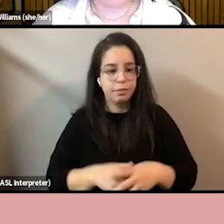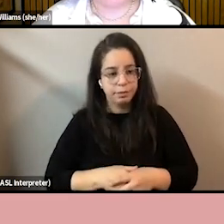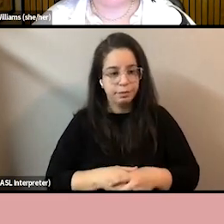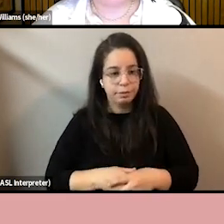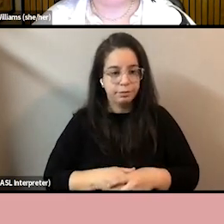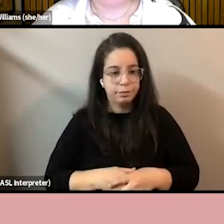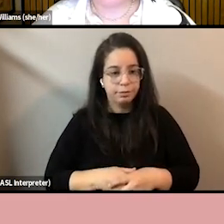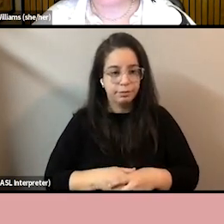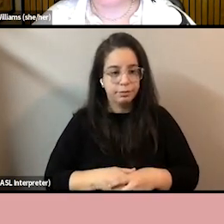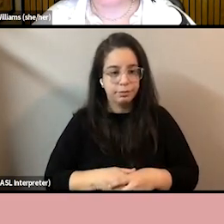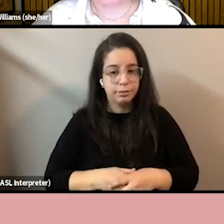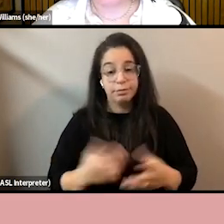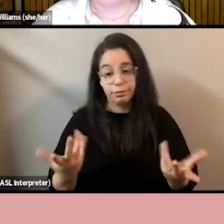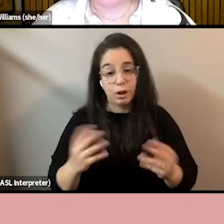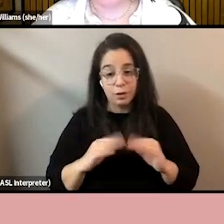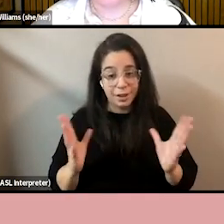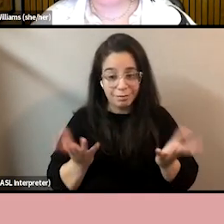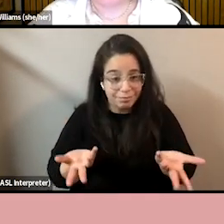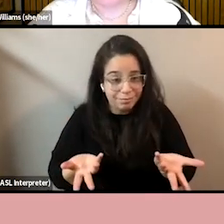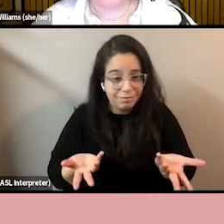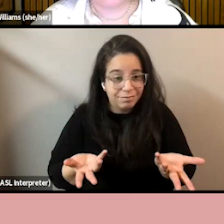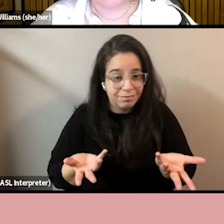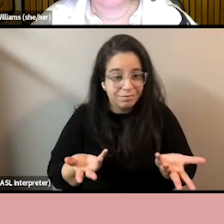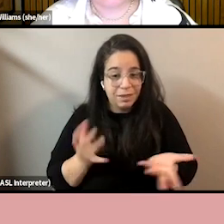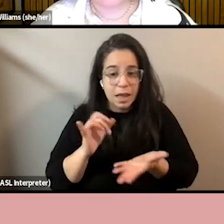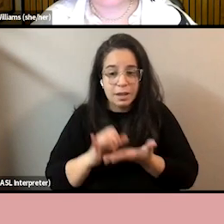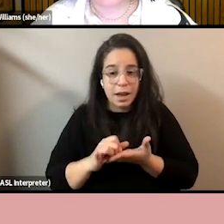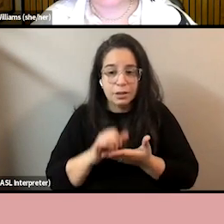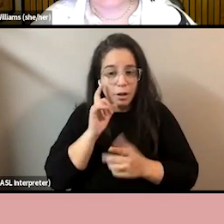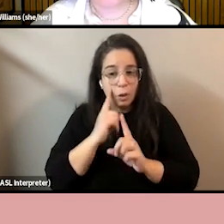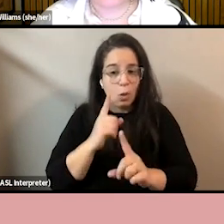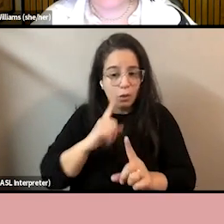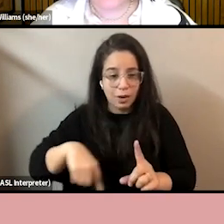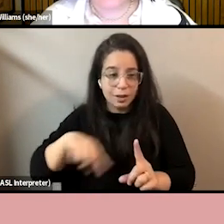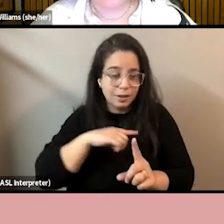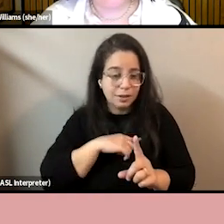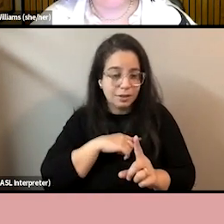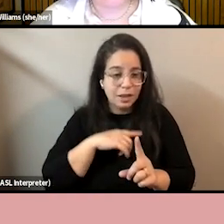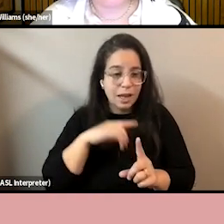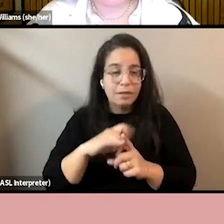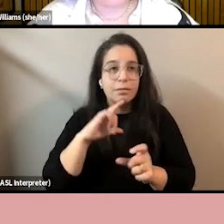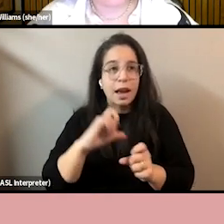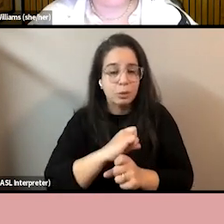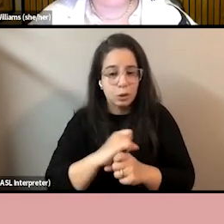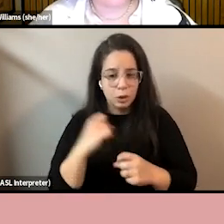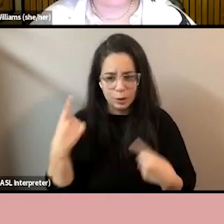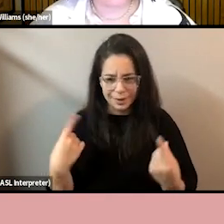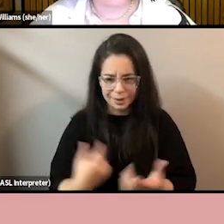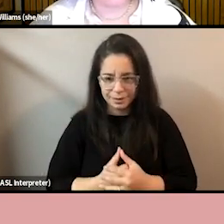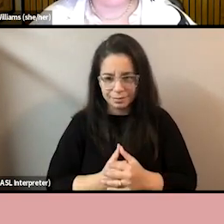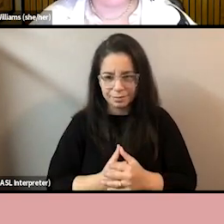And I mean, obviously not. This is obviously not what we want. This is absolutely, this is nonsense.